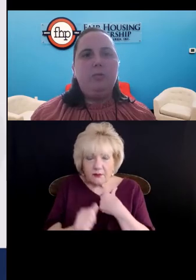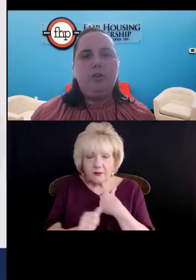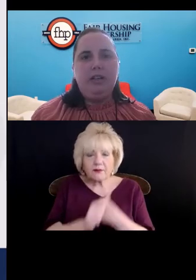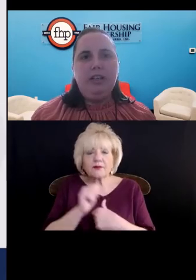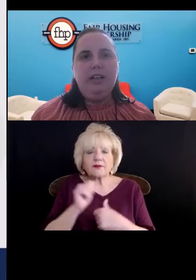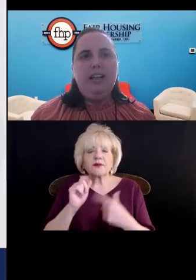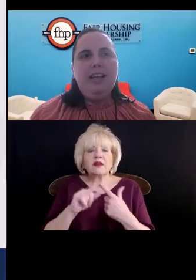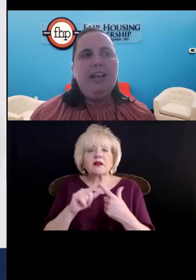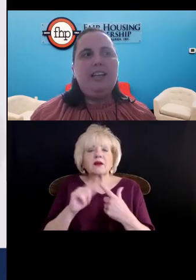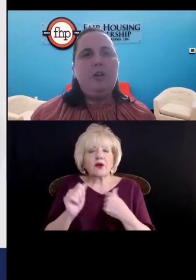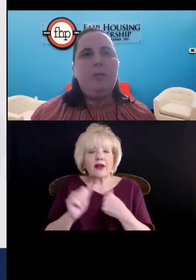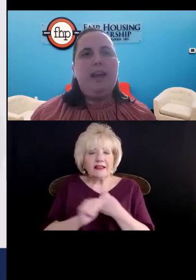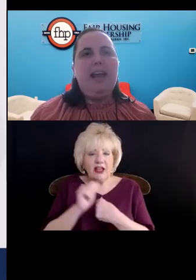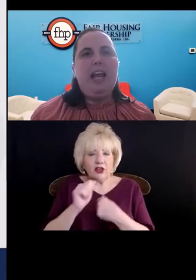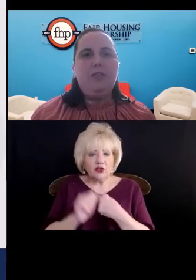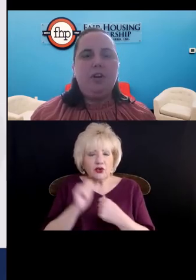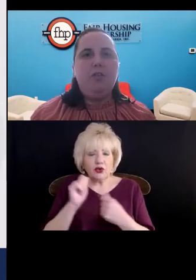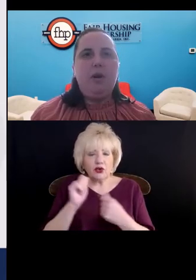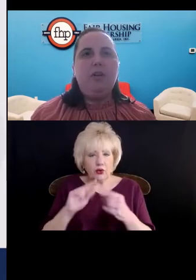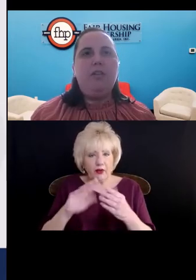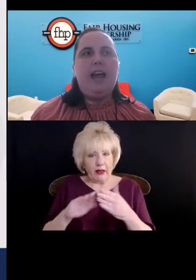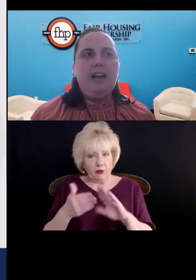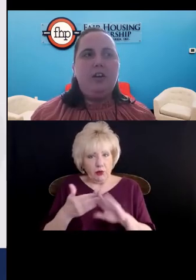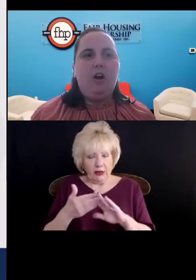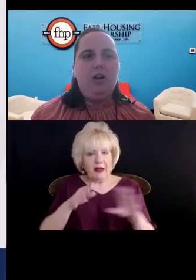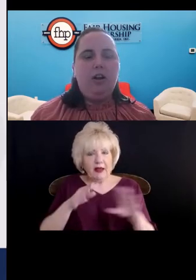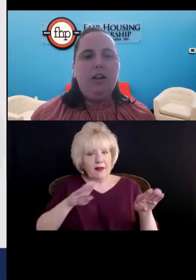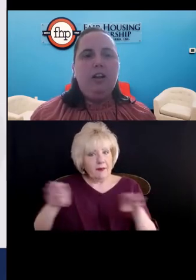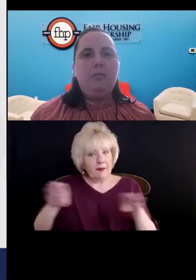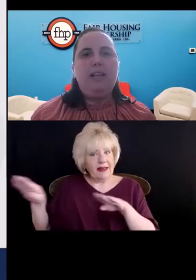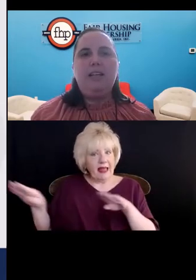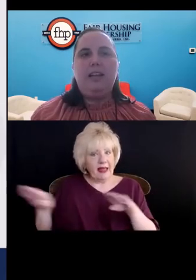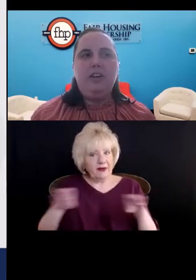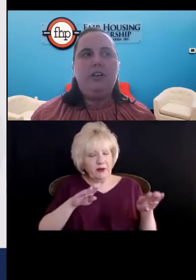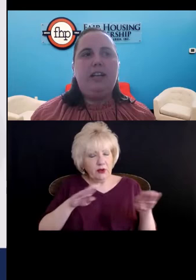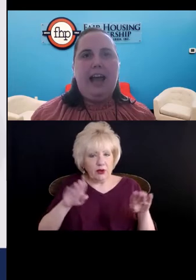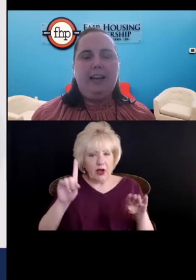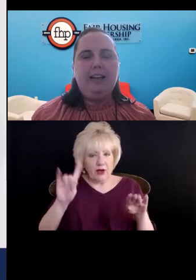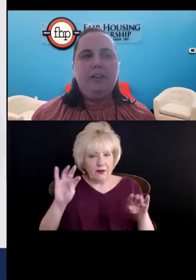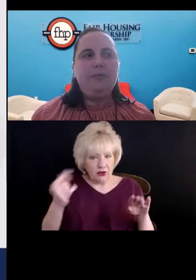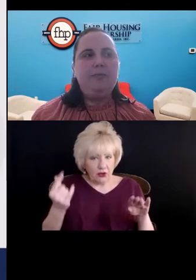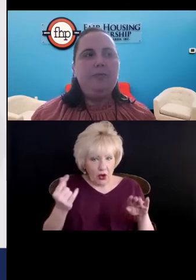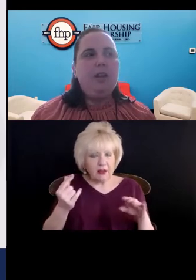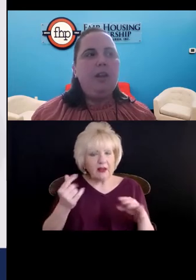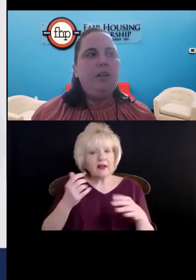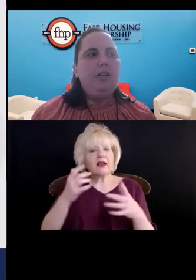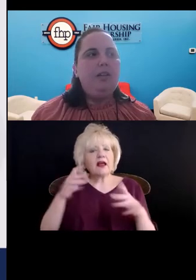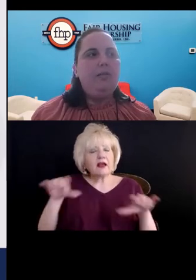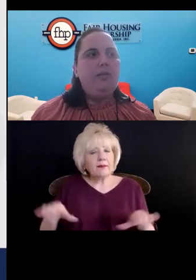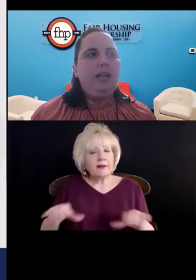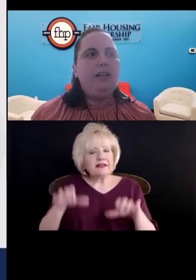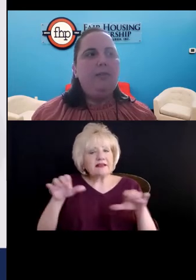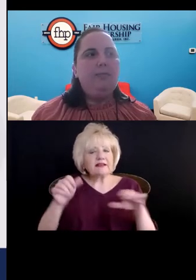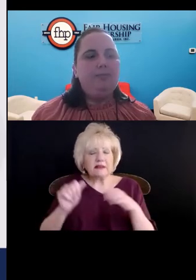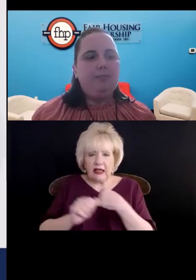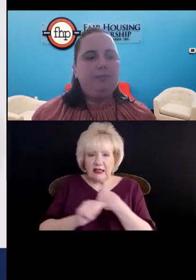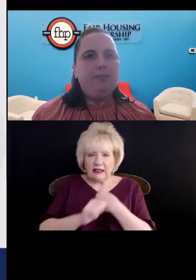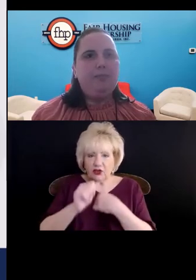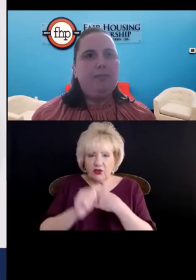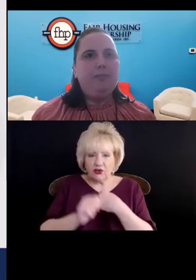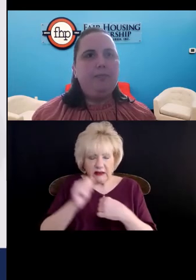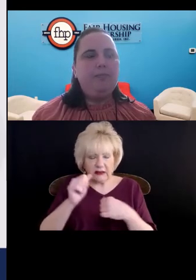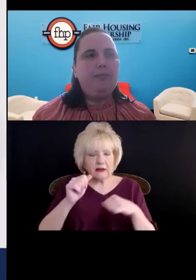to the community. It's the behavior of whether that dog commits a dangerous act. Next slide.